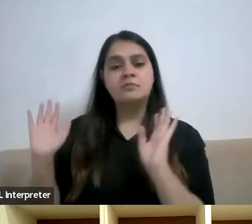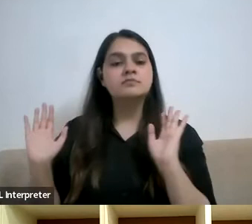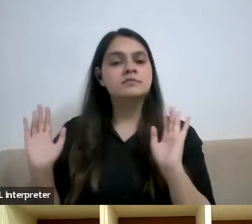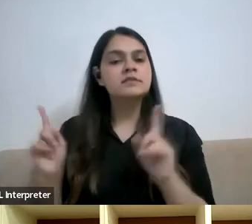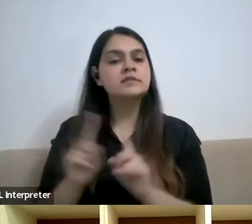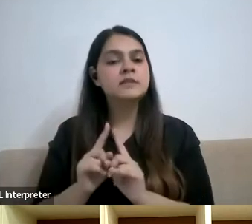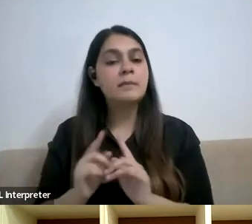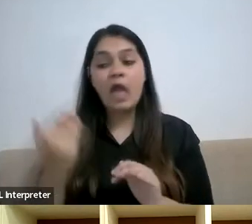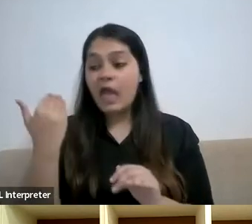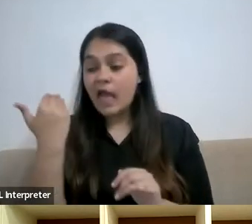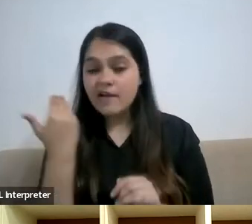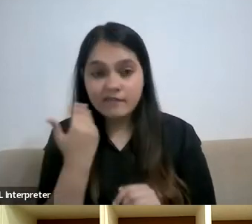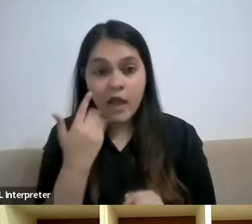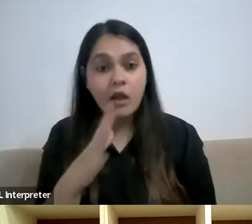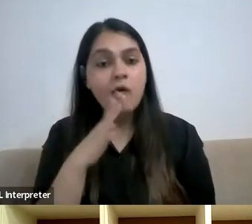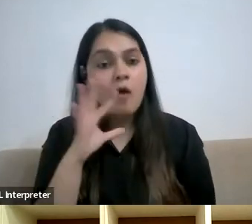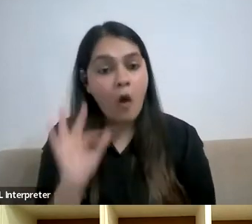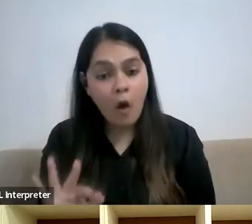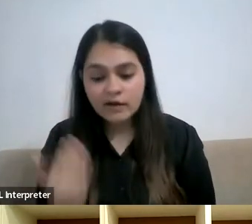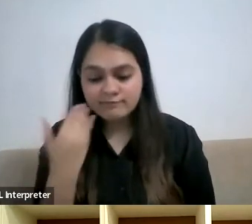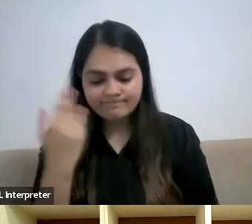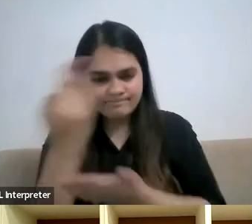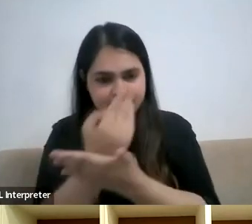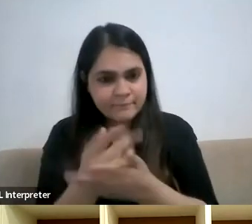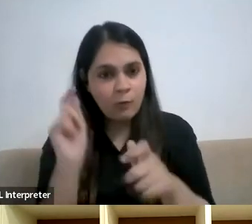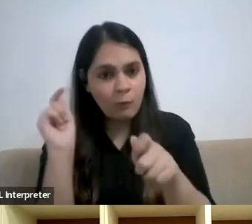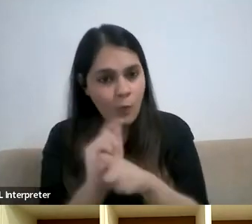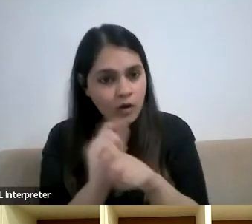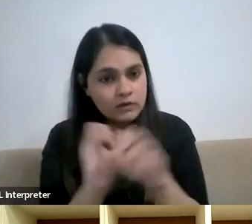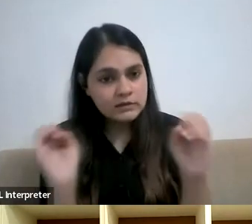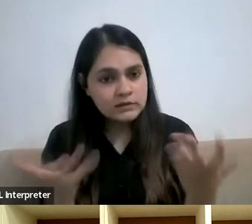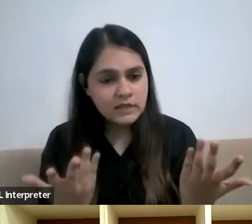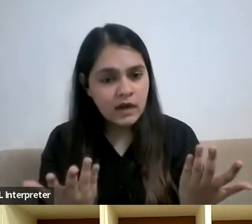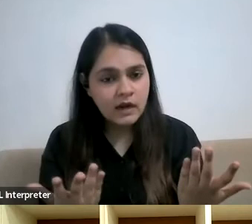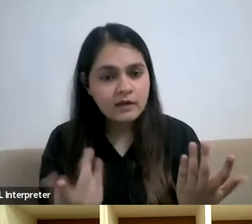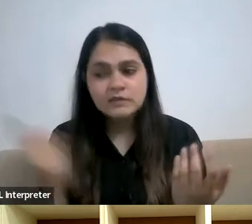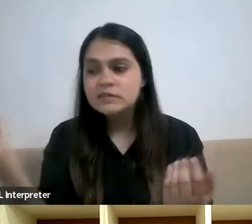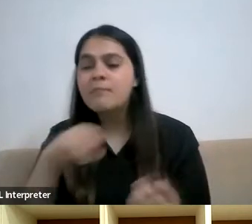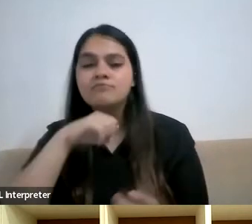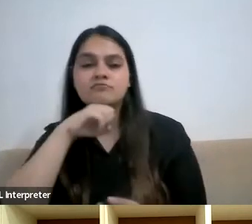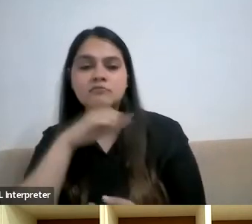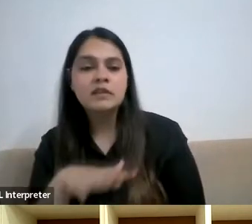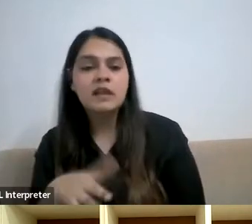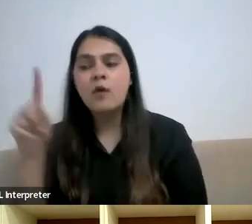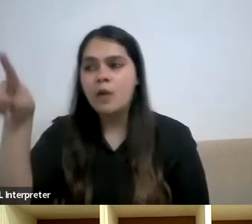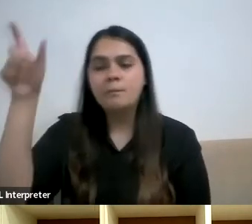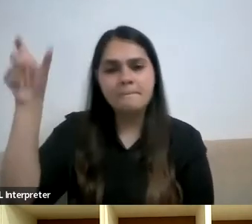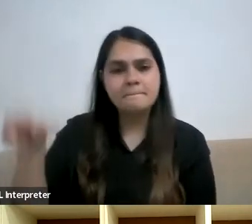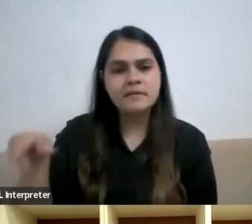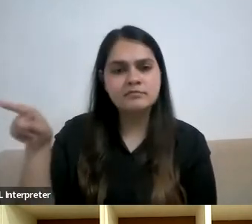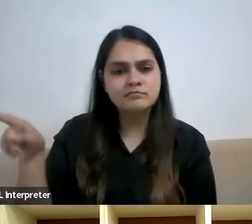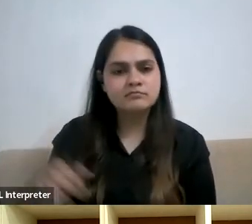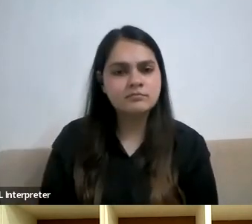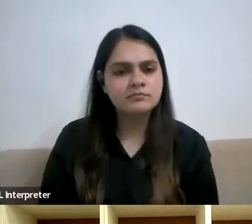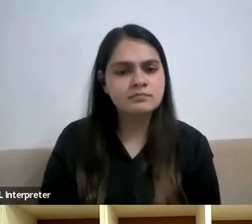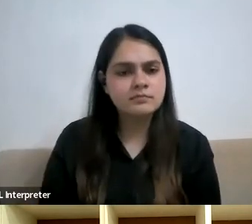But when it comes to, you know, real execution, real work, you would have said some young, you know, person, and whatever